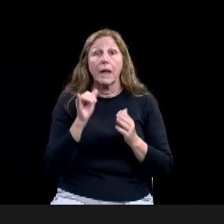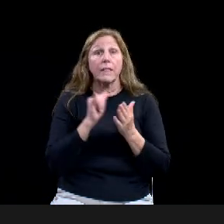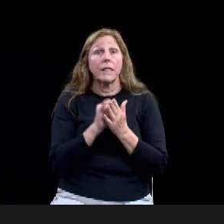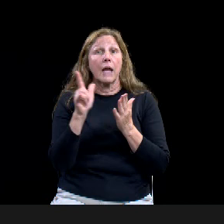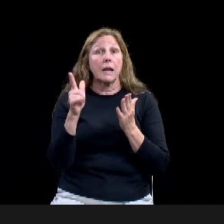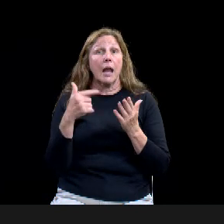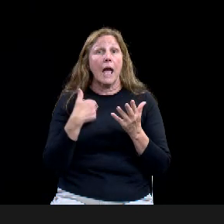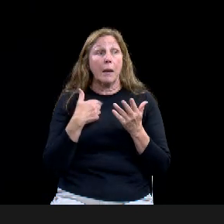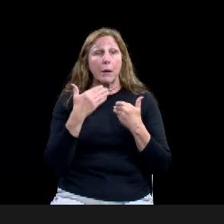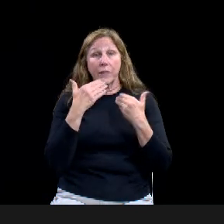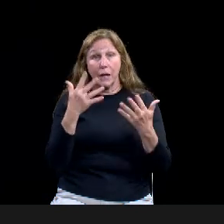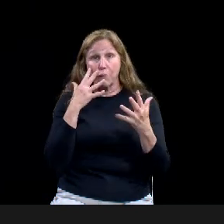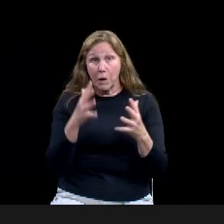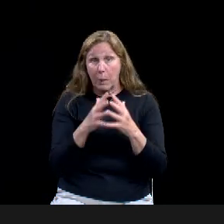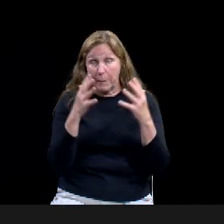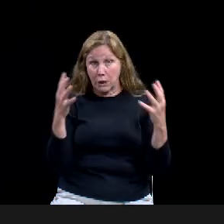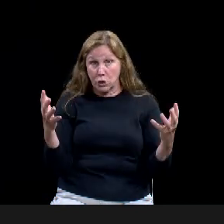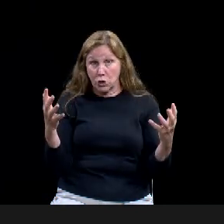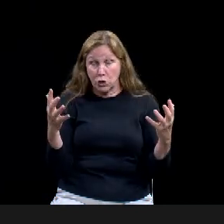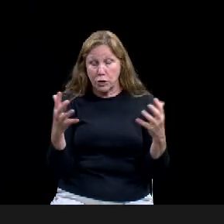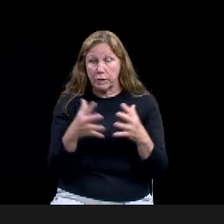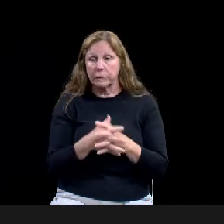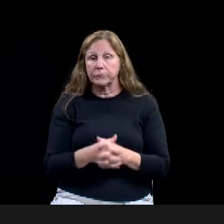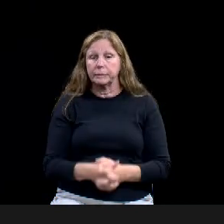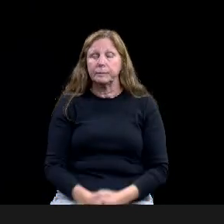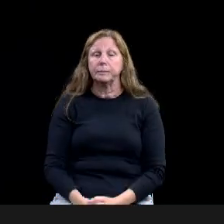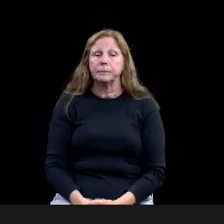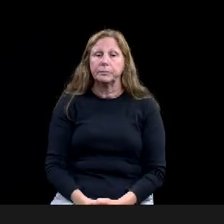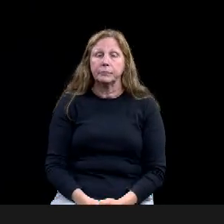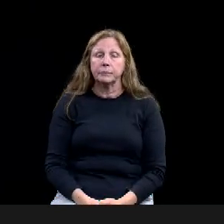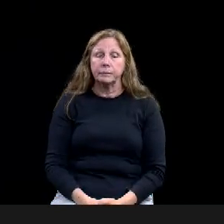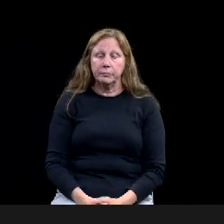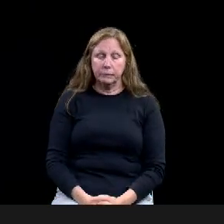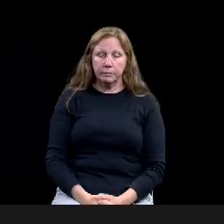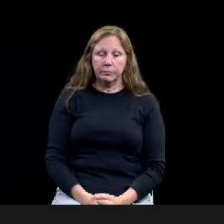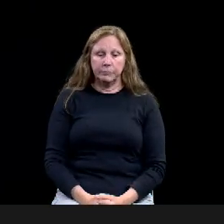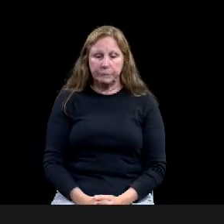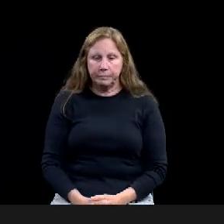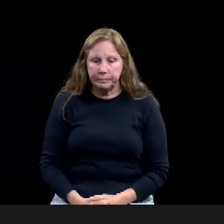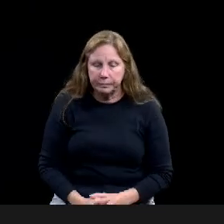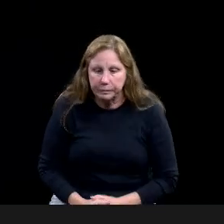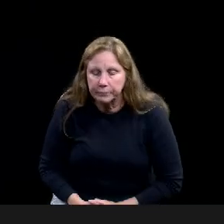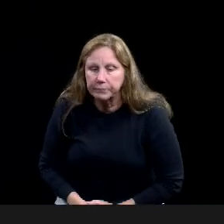Thank you so much, Byron. Uh, any questions, um, for Byron or staff at this time?